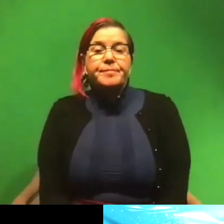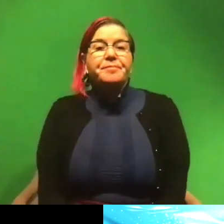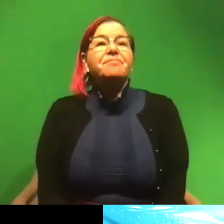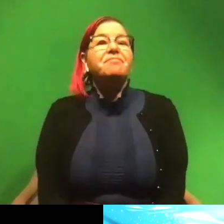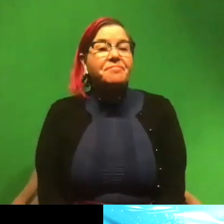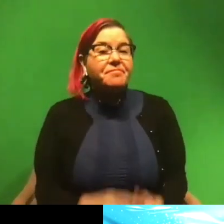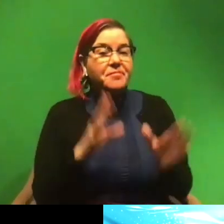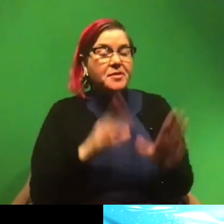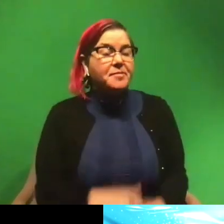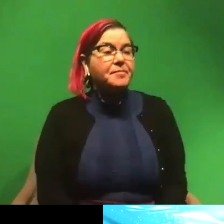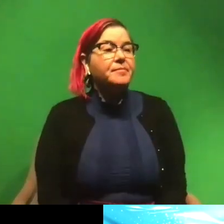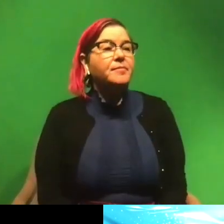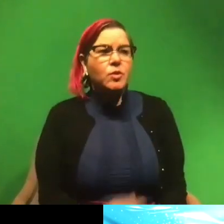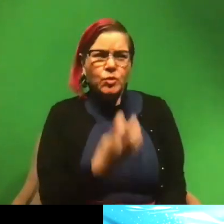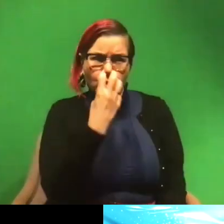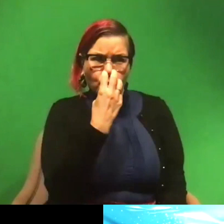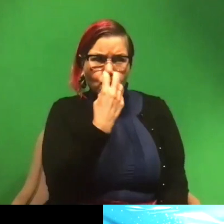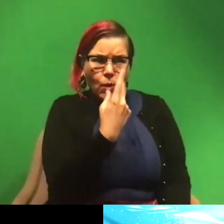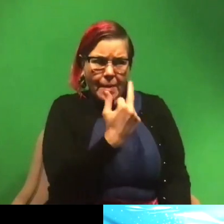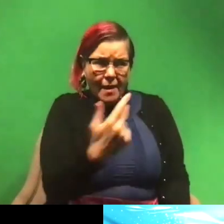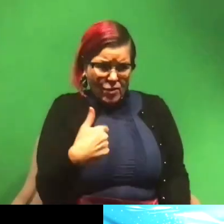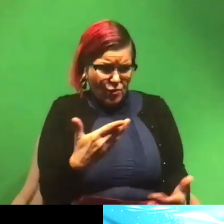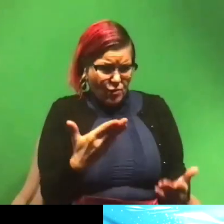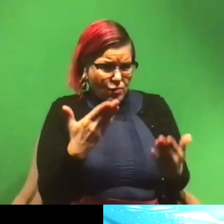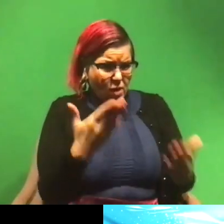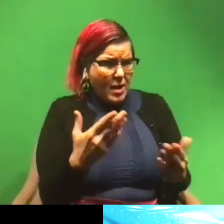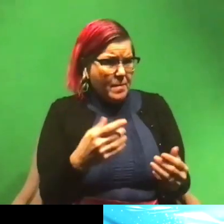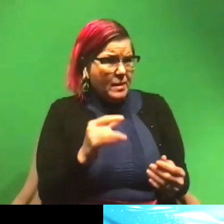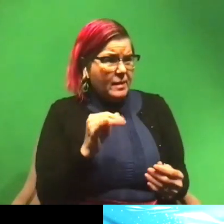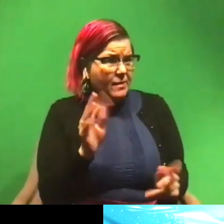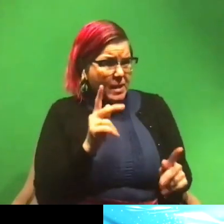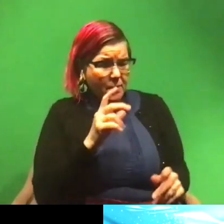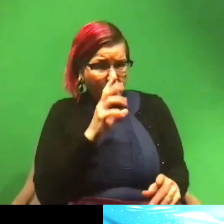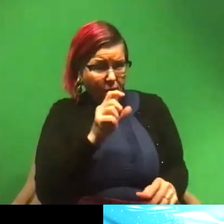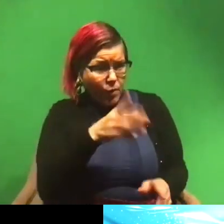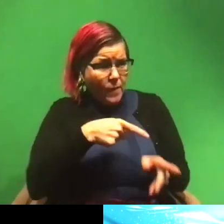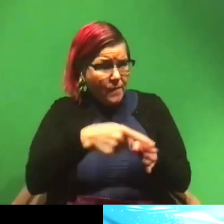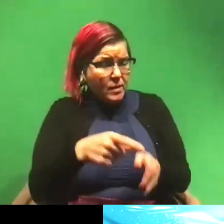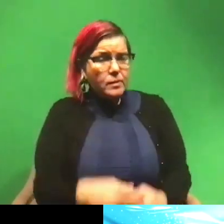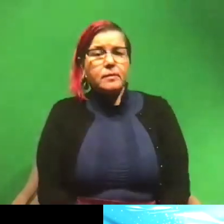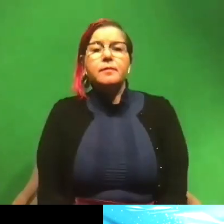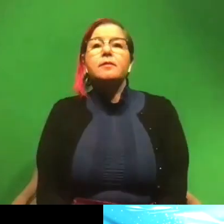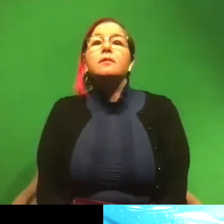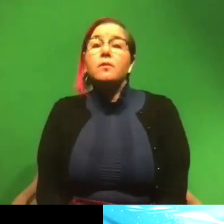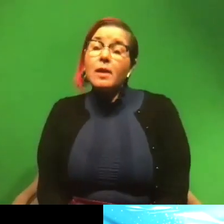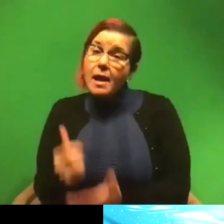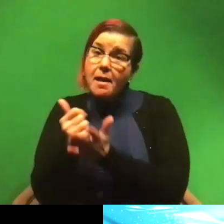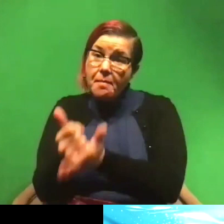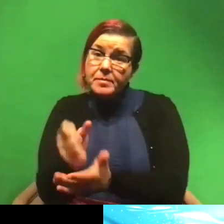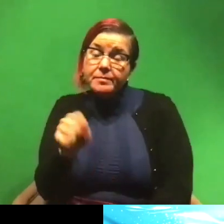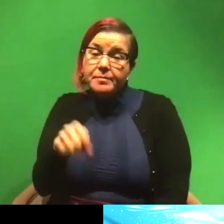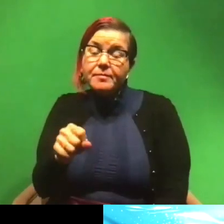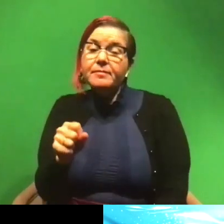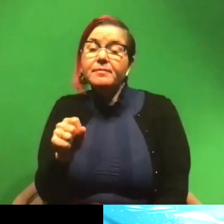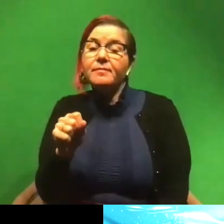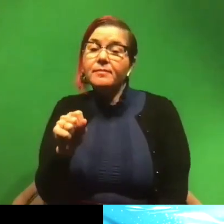Awesome. Is scuba diving something you'd recommend someone do if they want to go into your field? It definitely helps. There are a